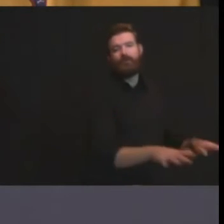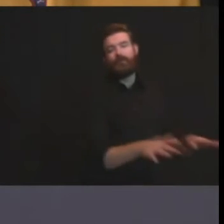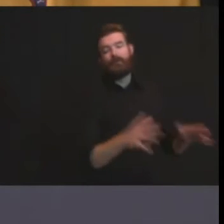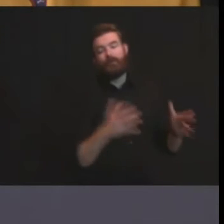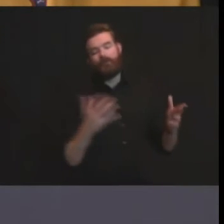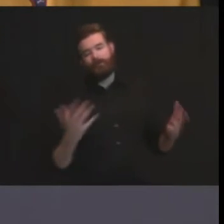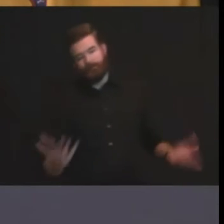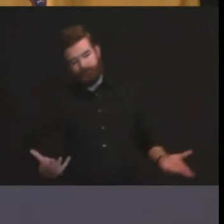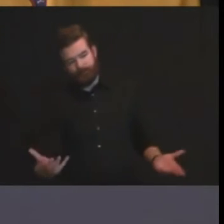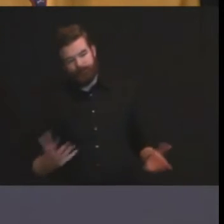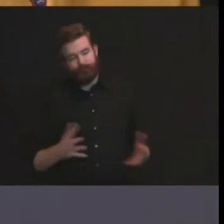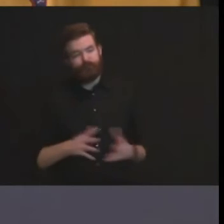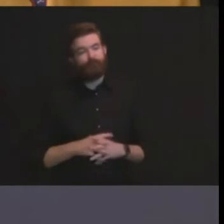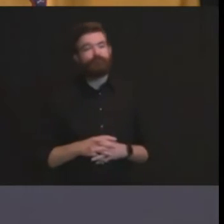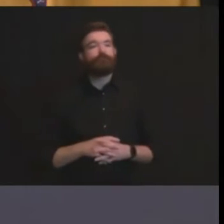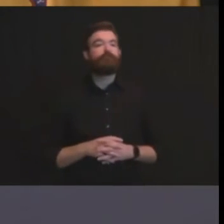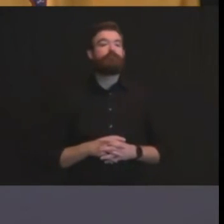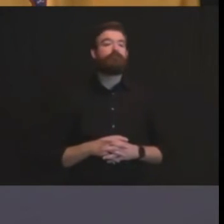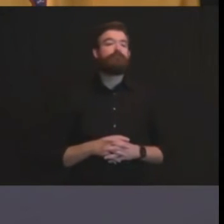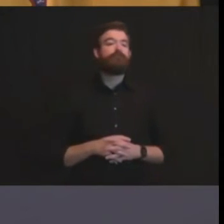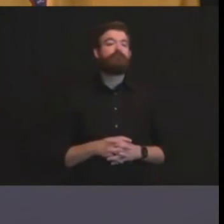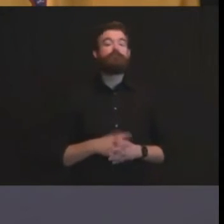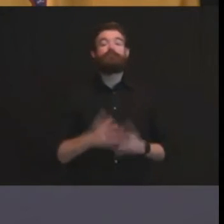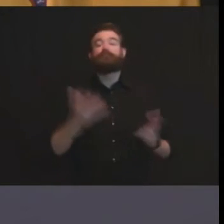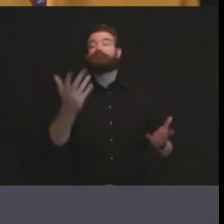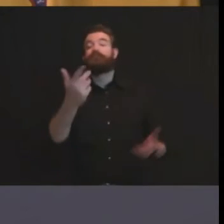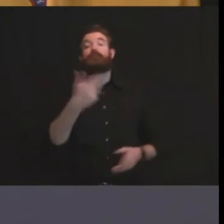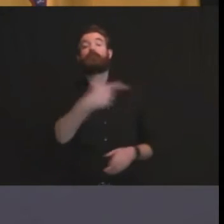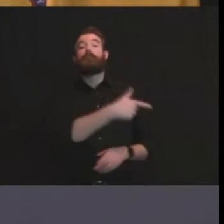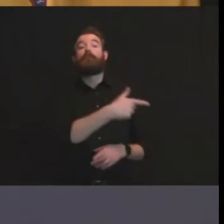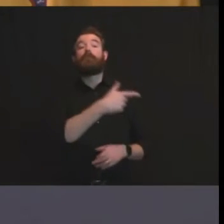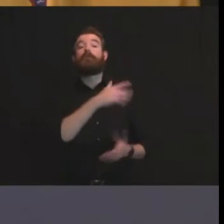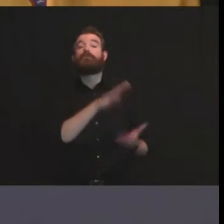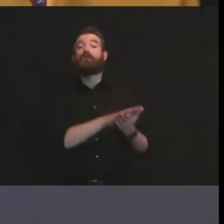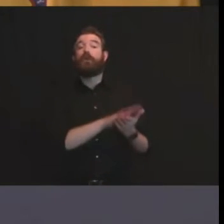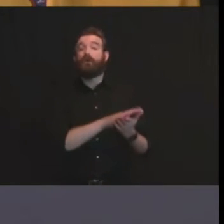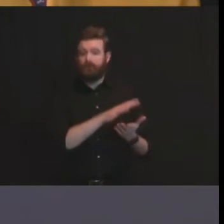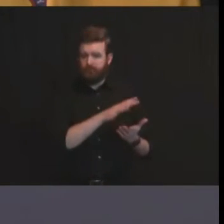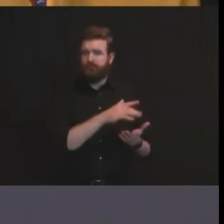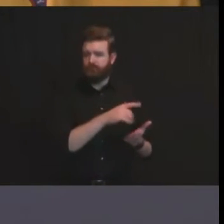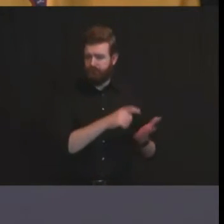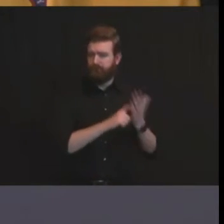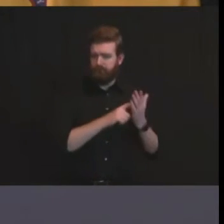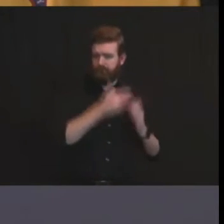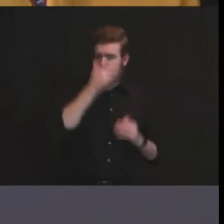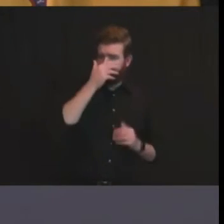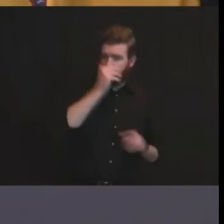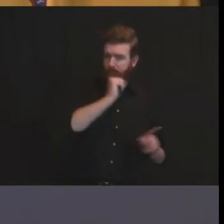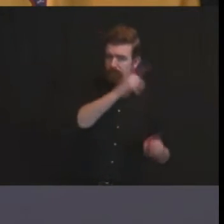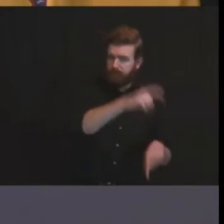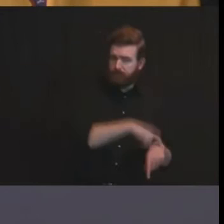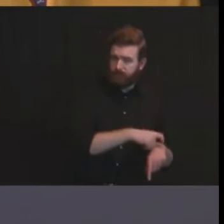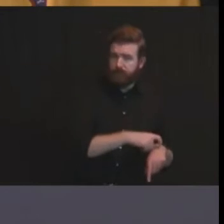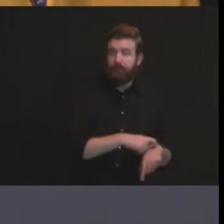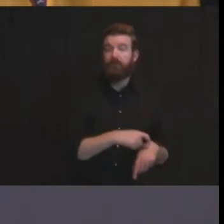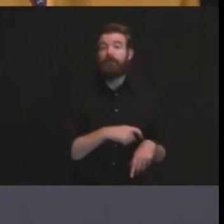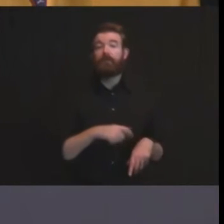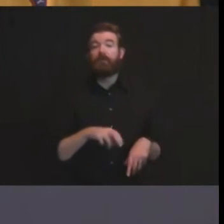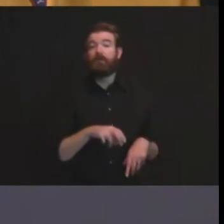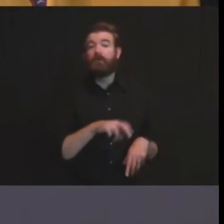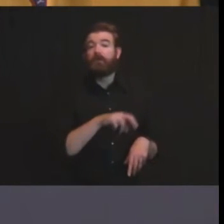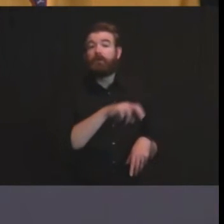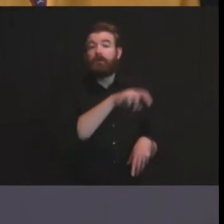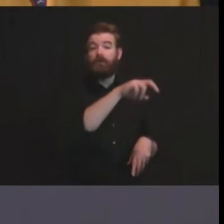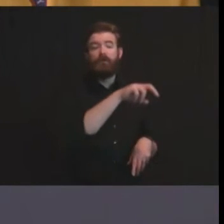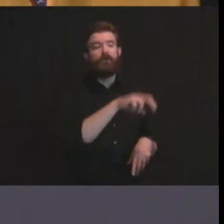one-way stairs and hallways face coverings at all time uh surfaces hyper hygiene i don't know